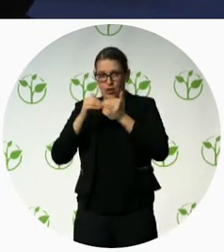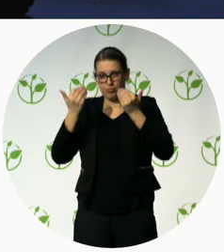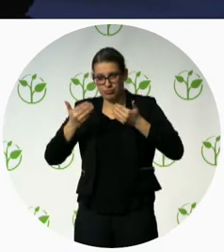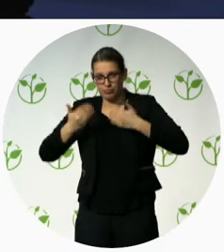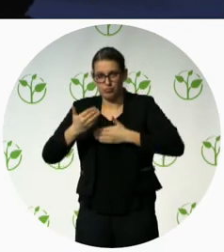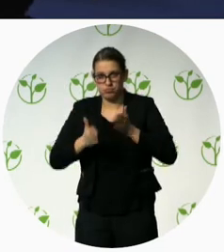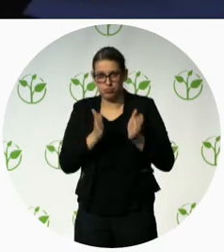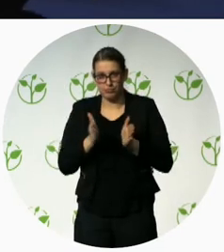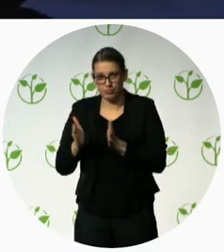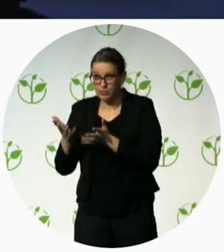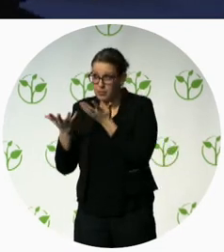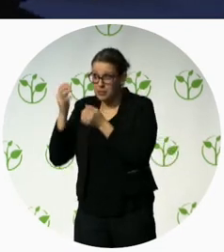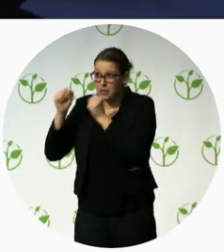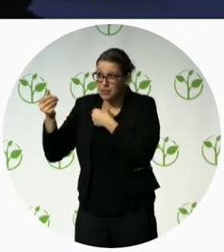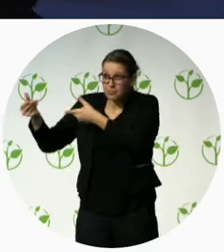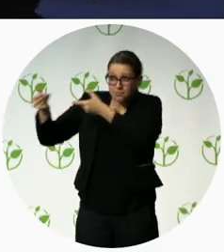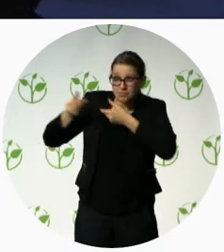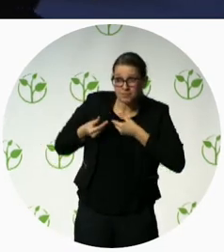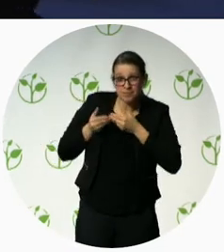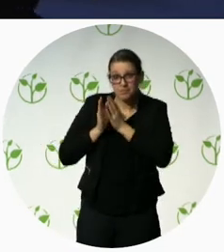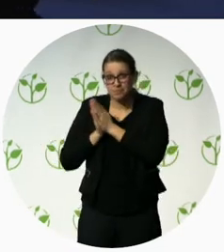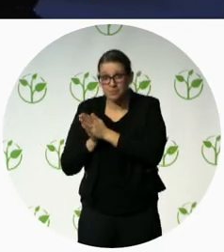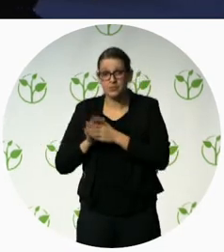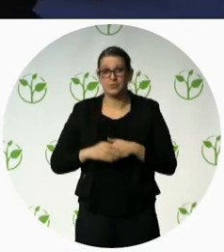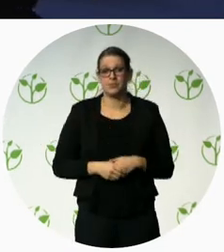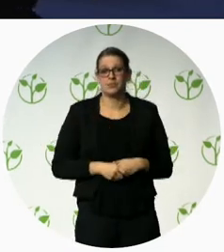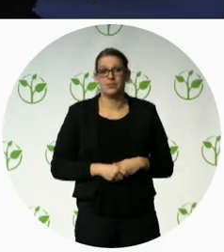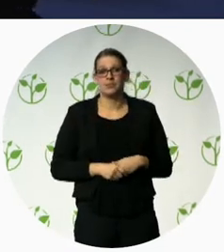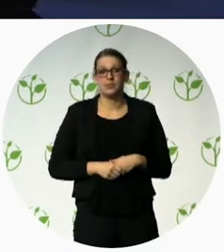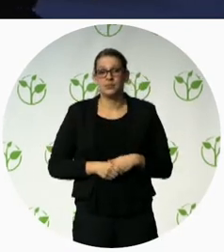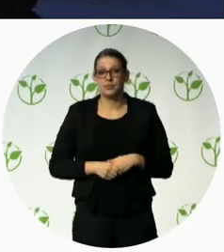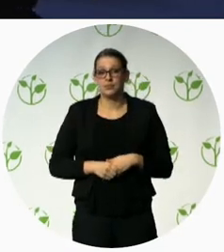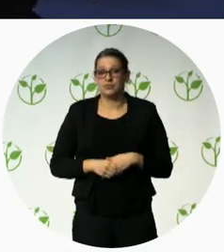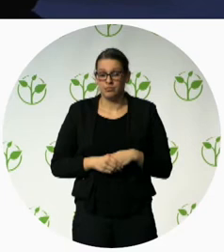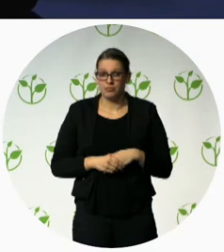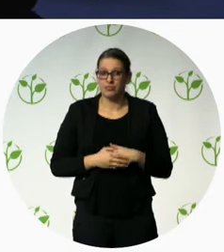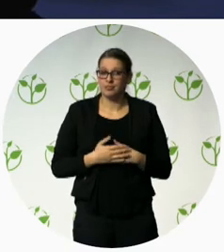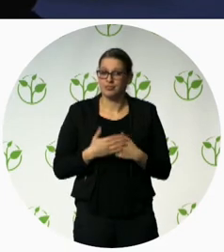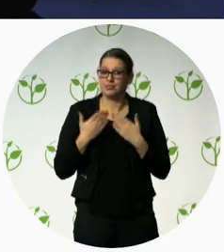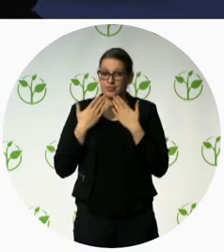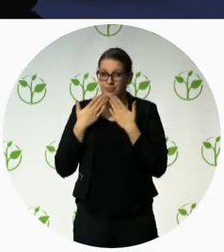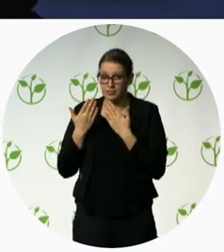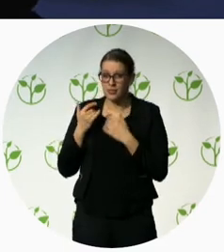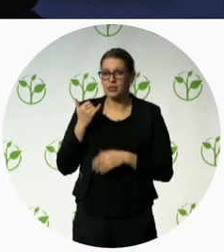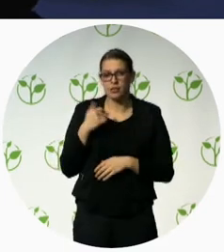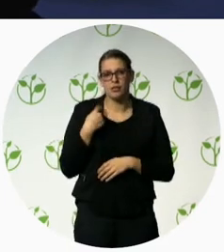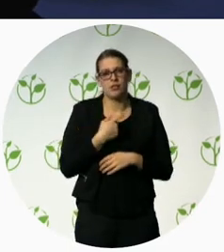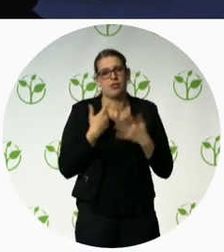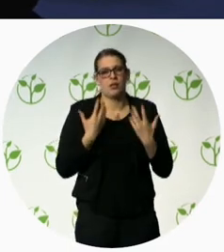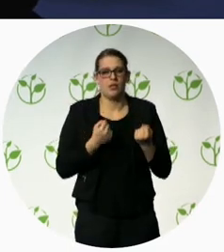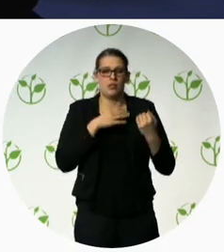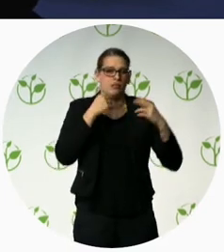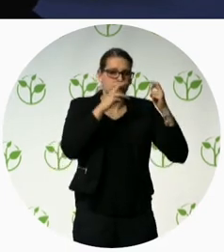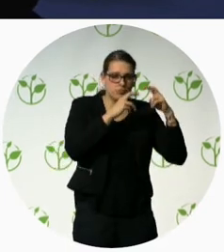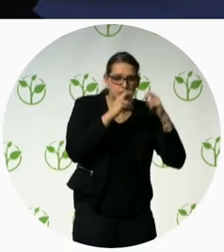we have developed a lot of training material which can be understood by laymen if you like